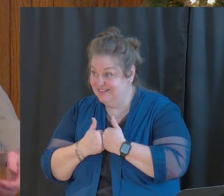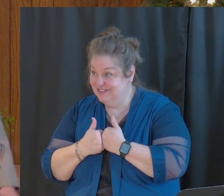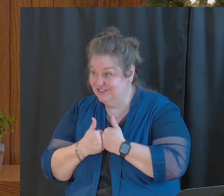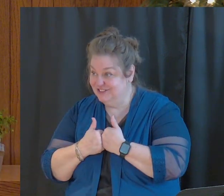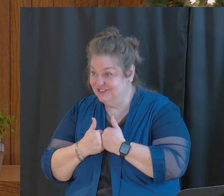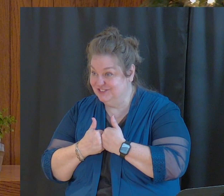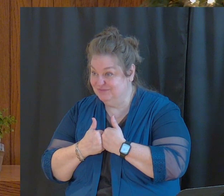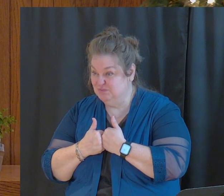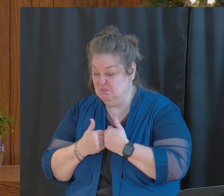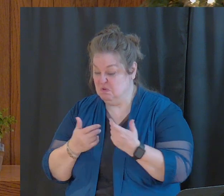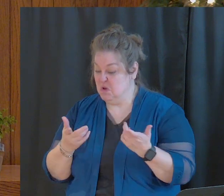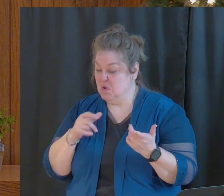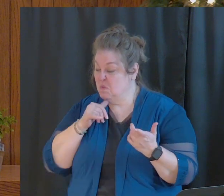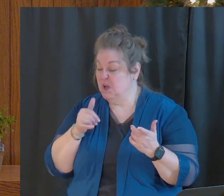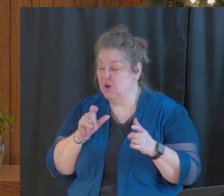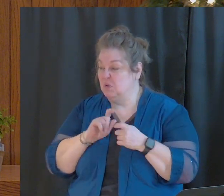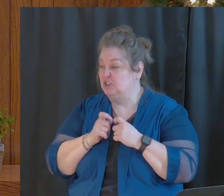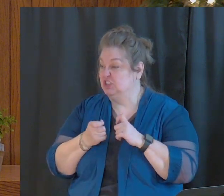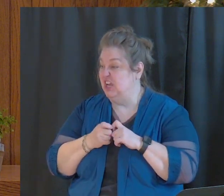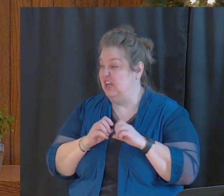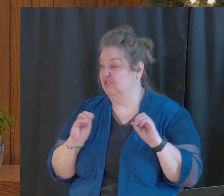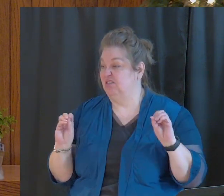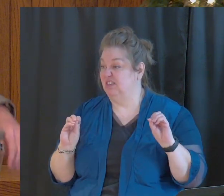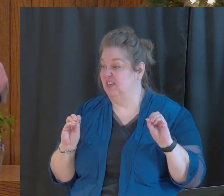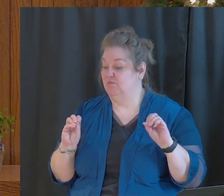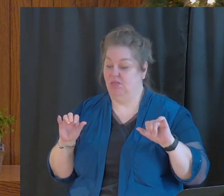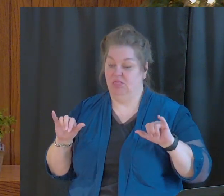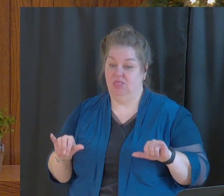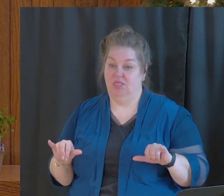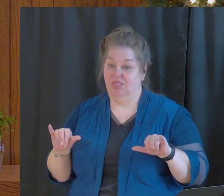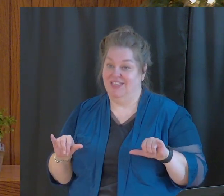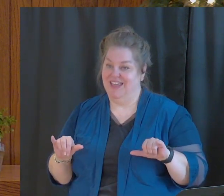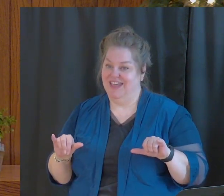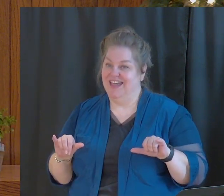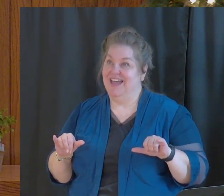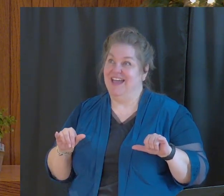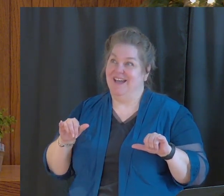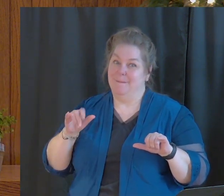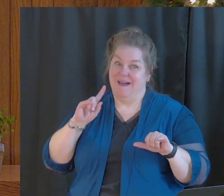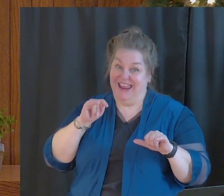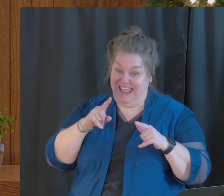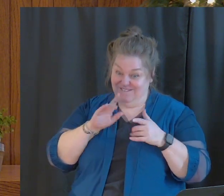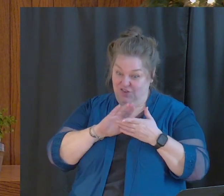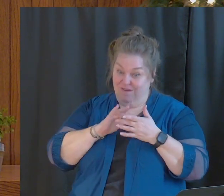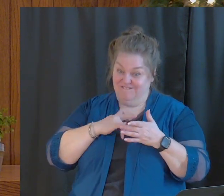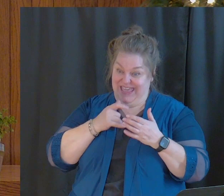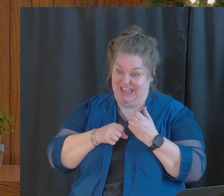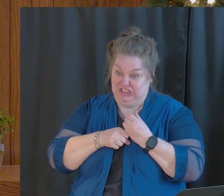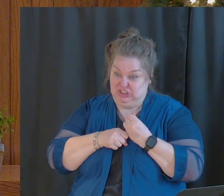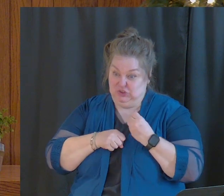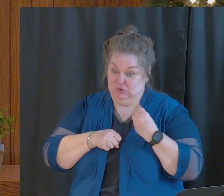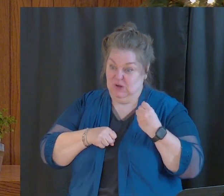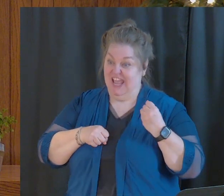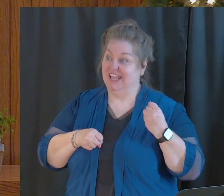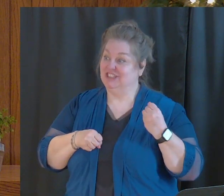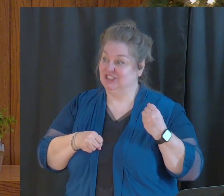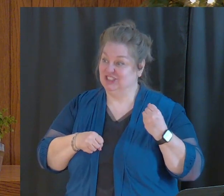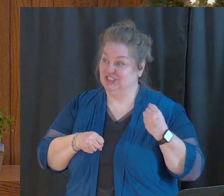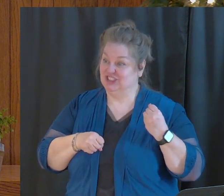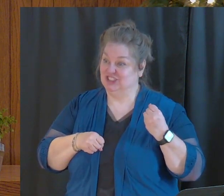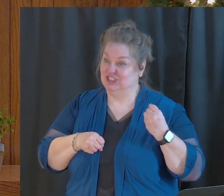we don't change things in our lives. If we aren't stretched and we aren't taken out of our place of comfort in our lives,